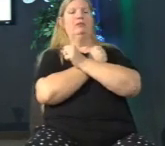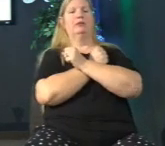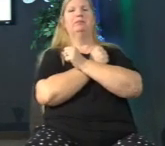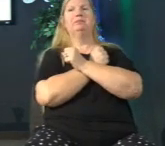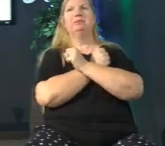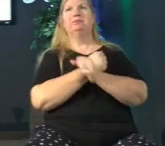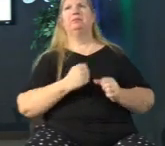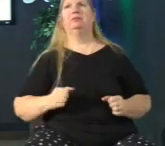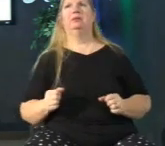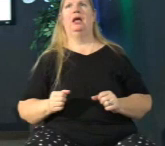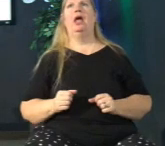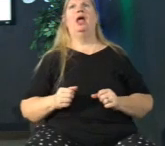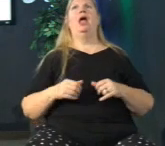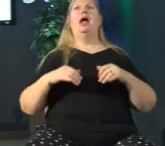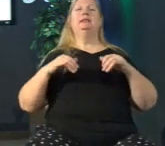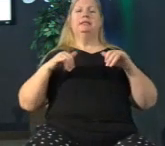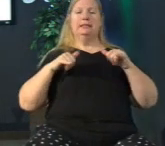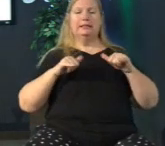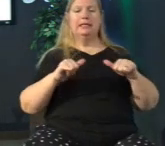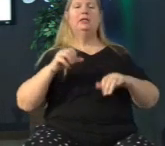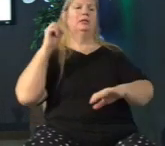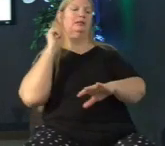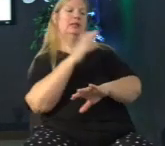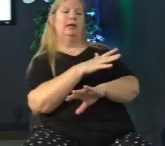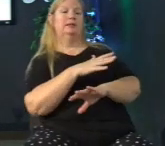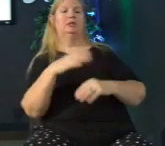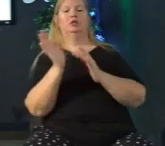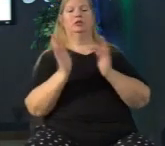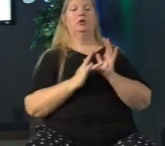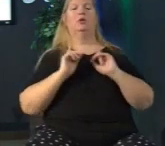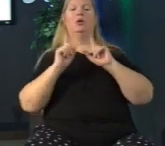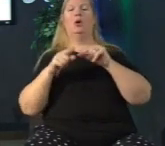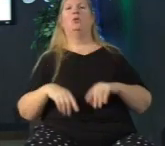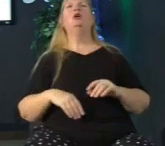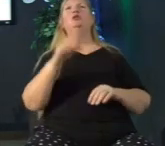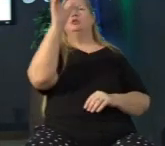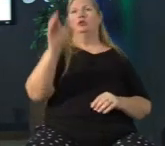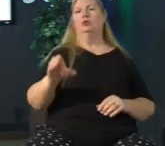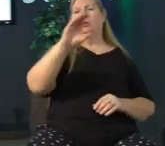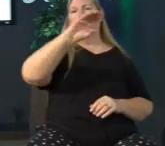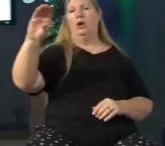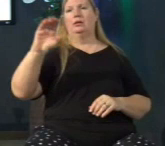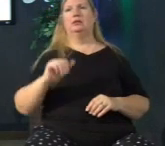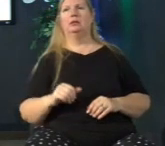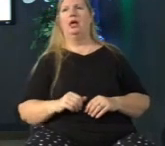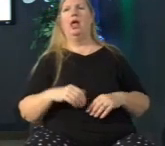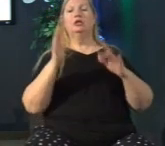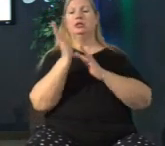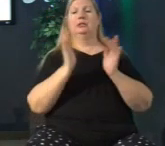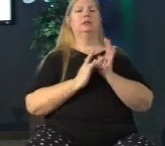and still sent him to the cross and God Jesus went willingly